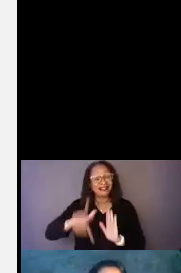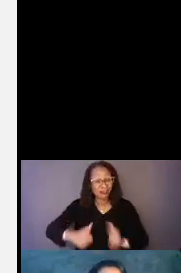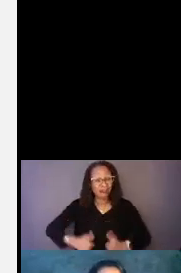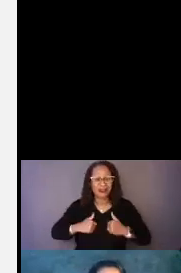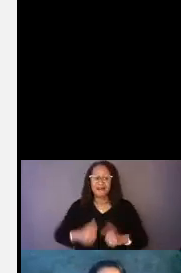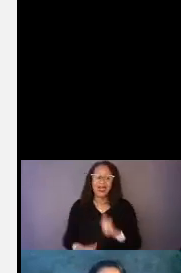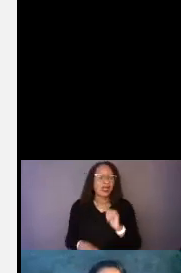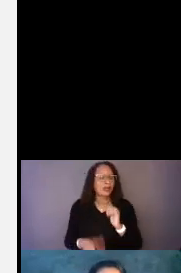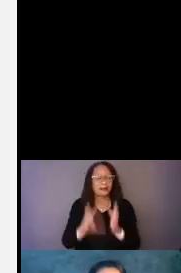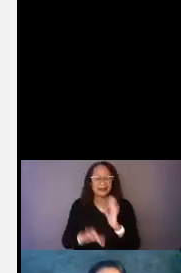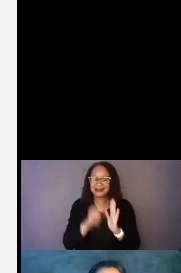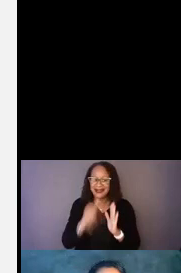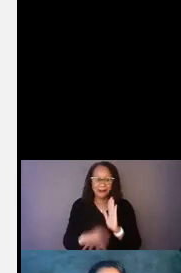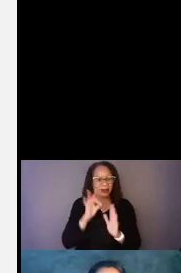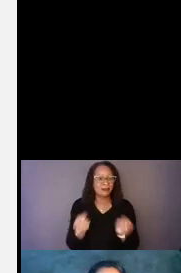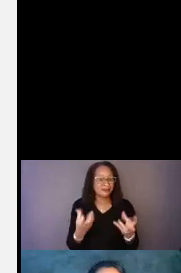up another language.